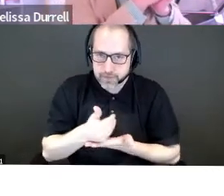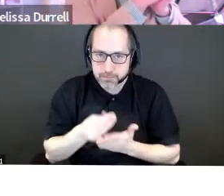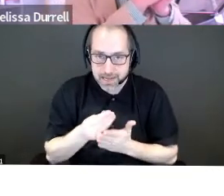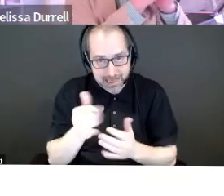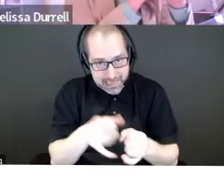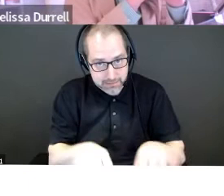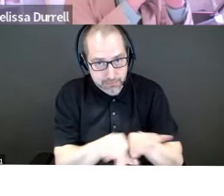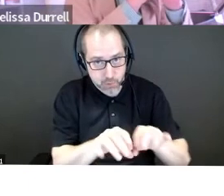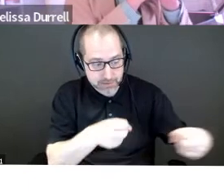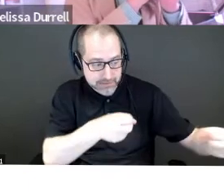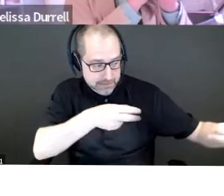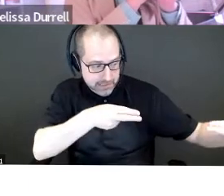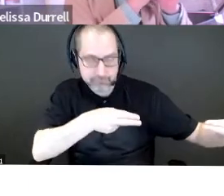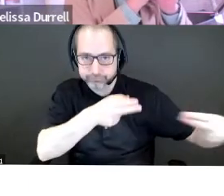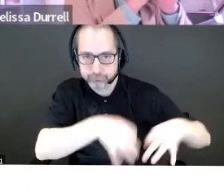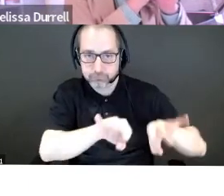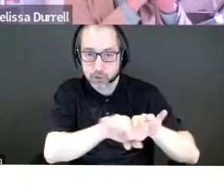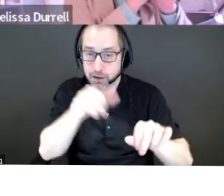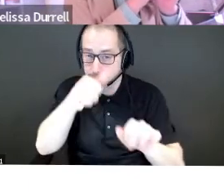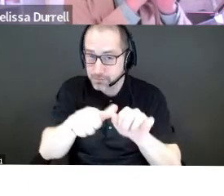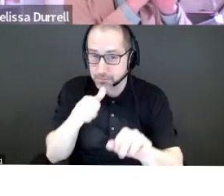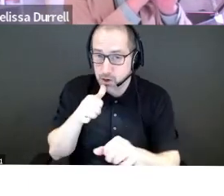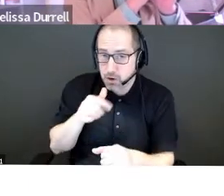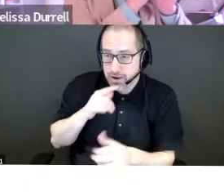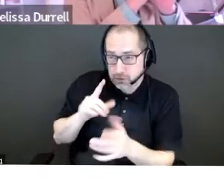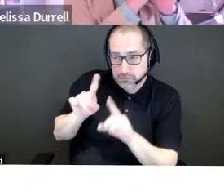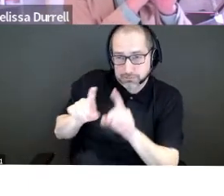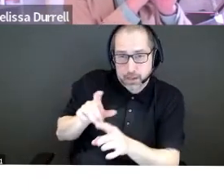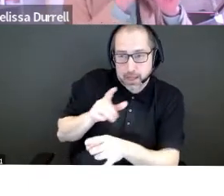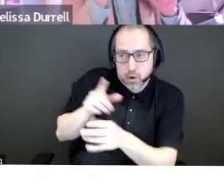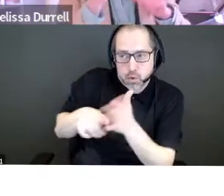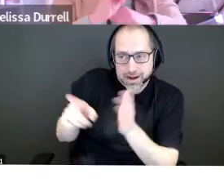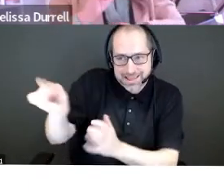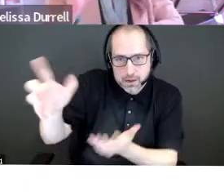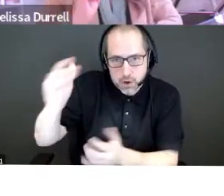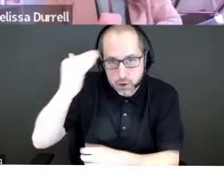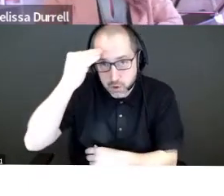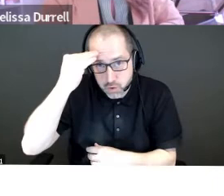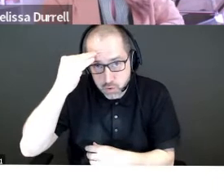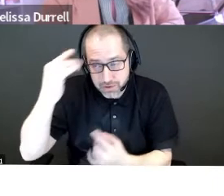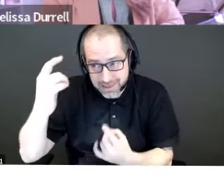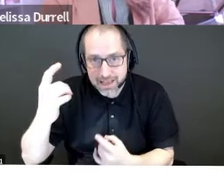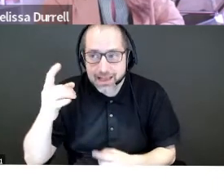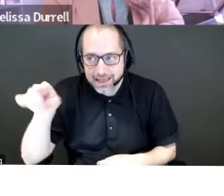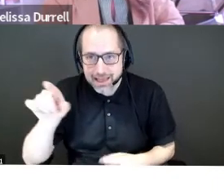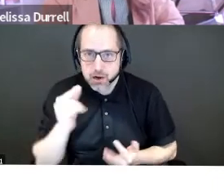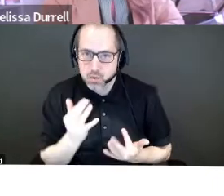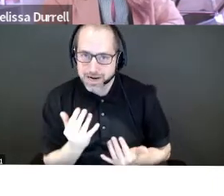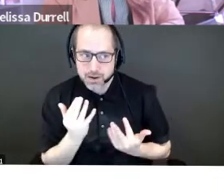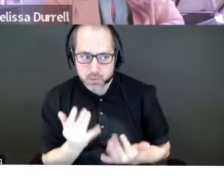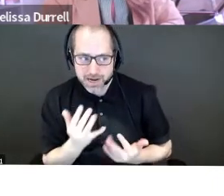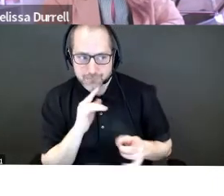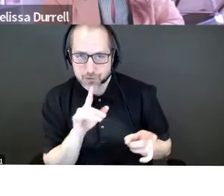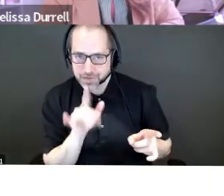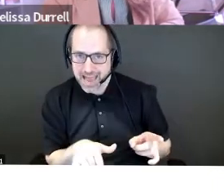about at the very beginning, who, what are the questions? Some of these angel investors want to know. Many of them are waiting for this slide, probably